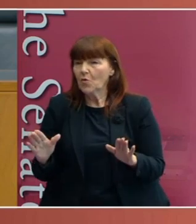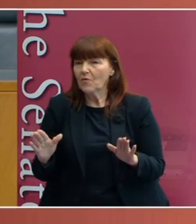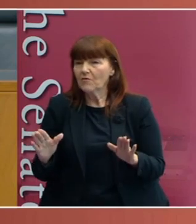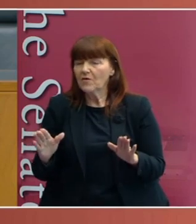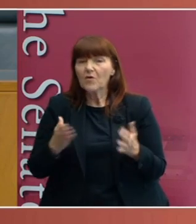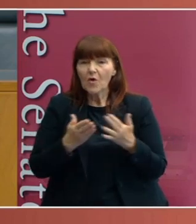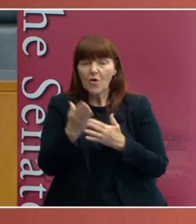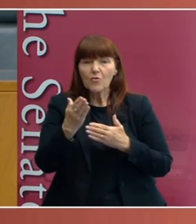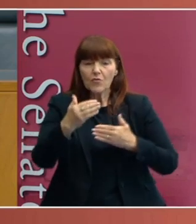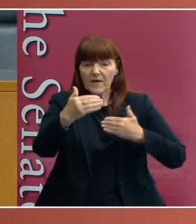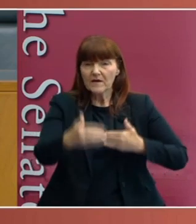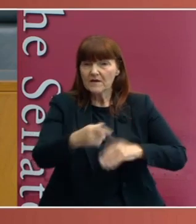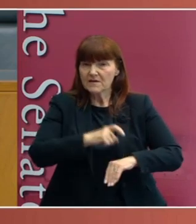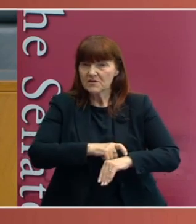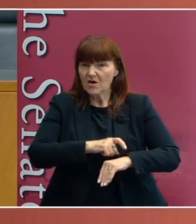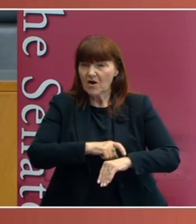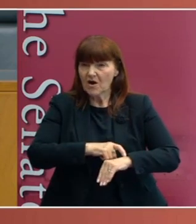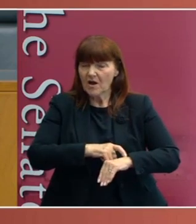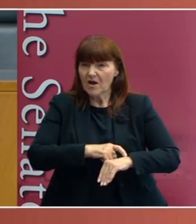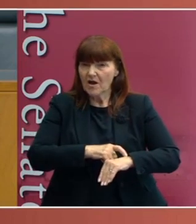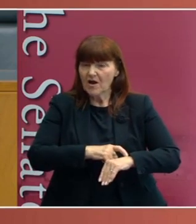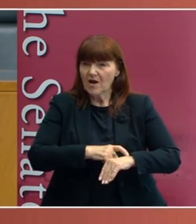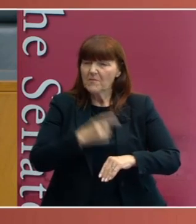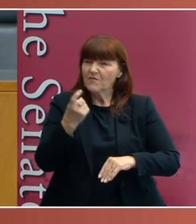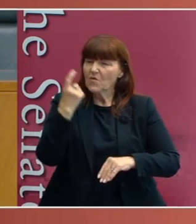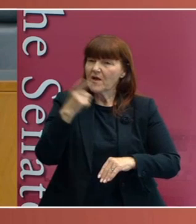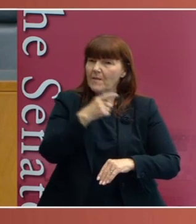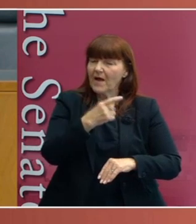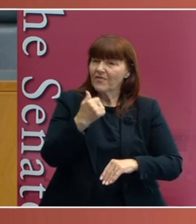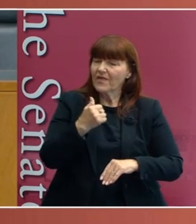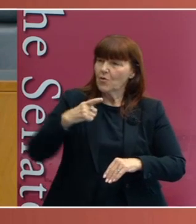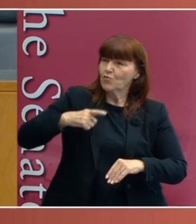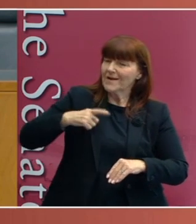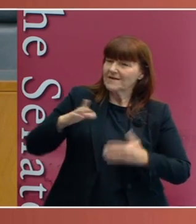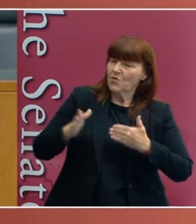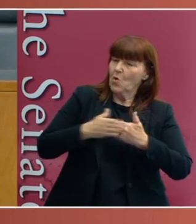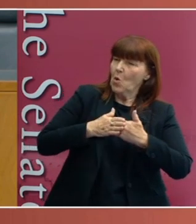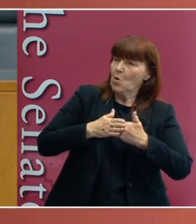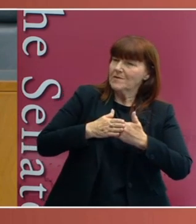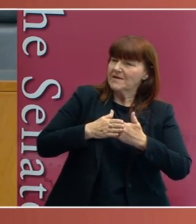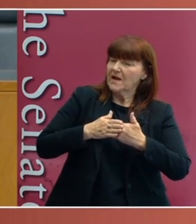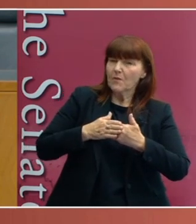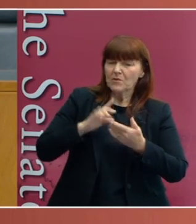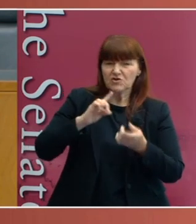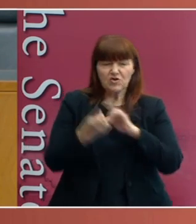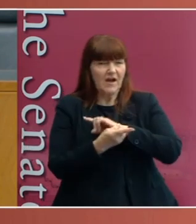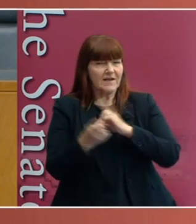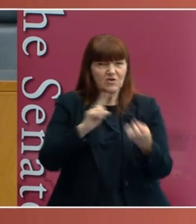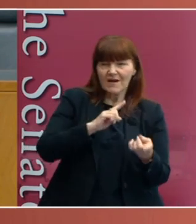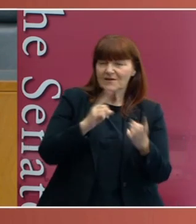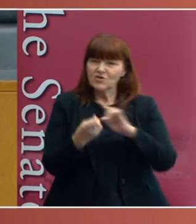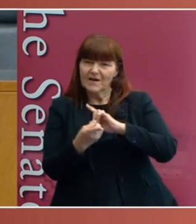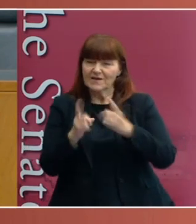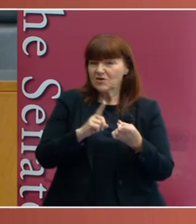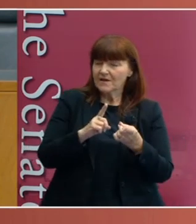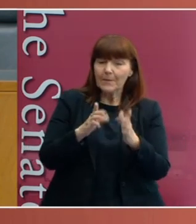you know, if you're looking at the justification for closing the border, it changed radically because I kept on being asked by this by the media all the time, right?